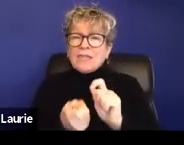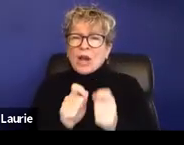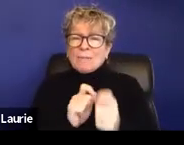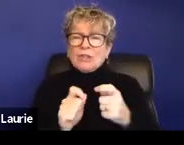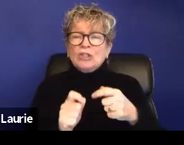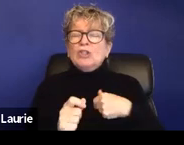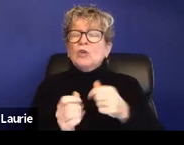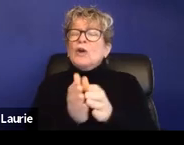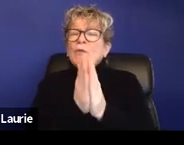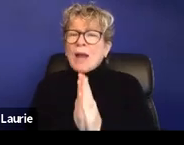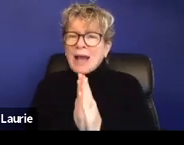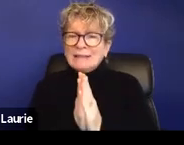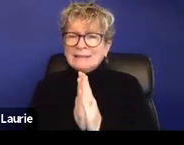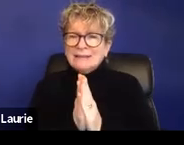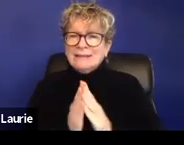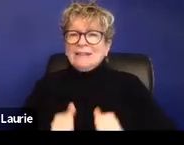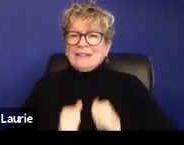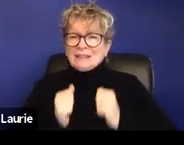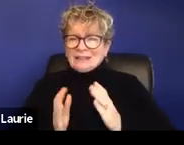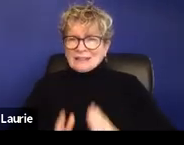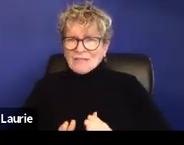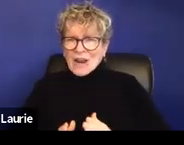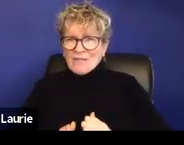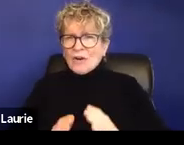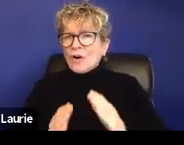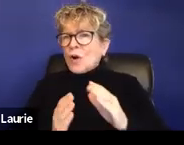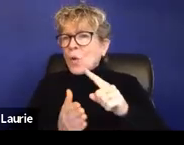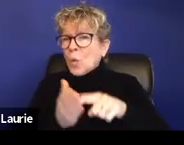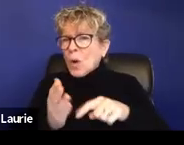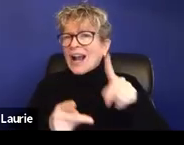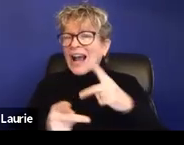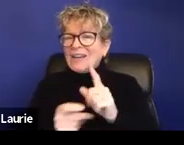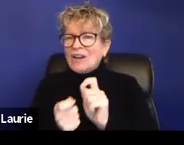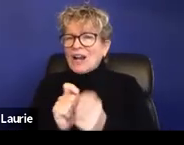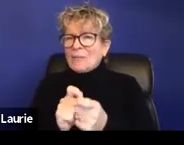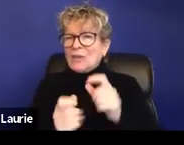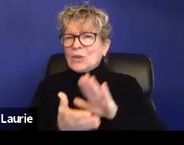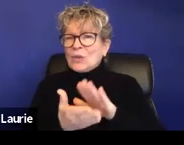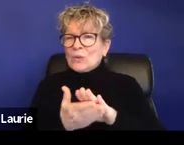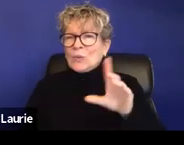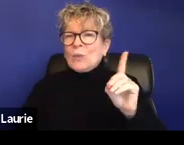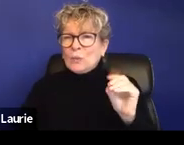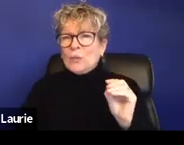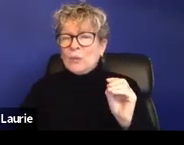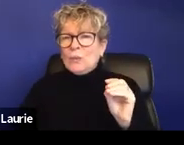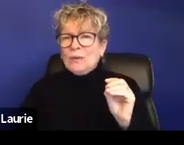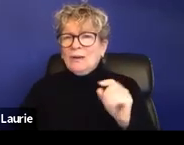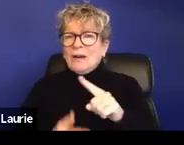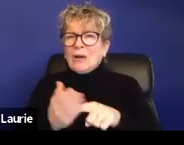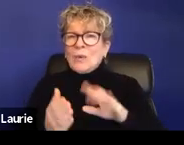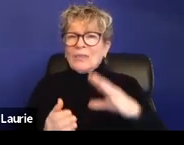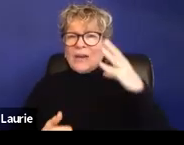the school really made and depending on what their experience has been with the school,